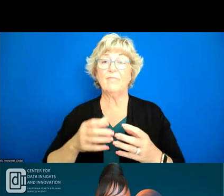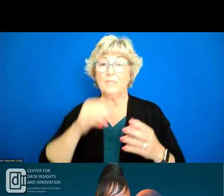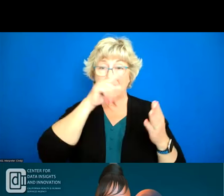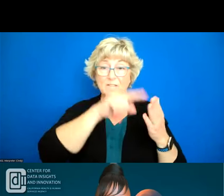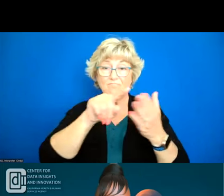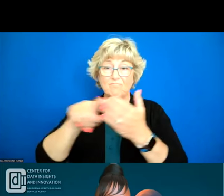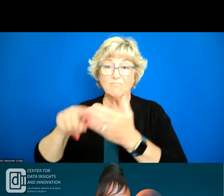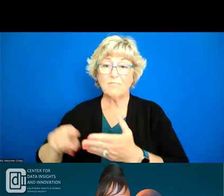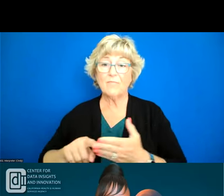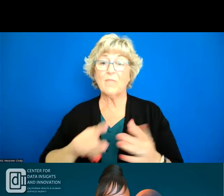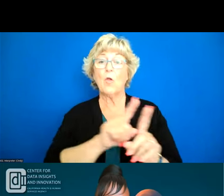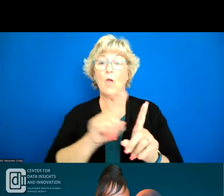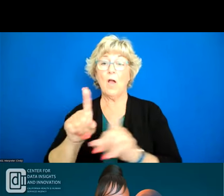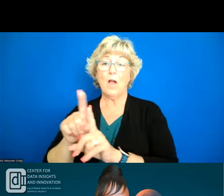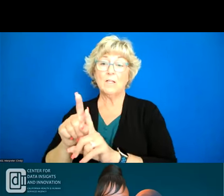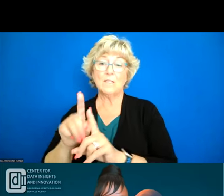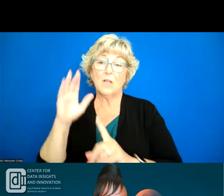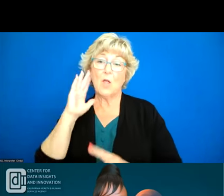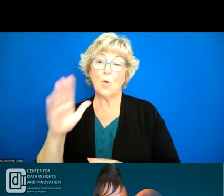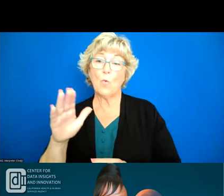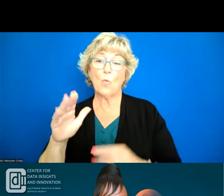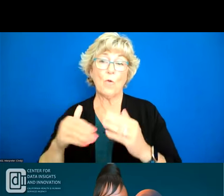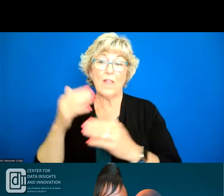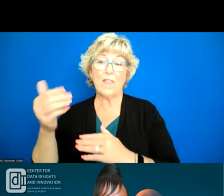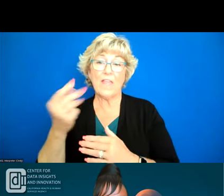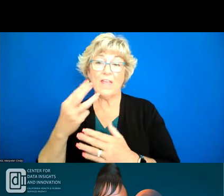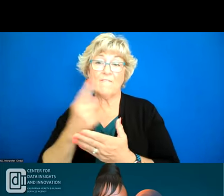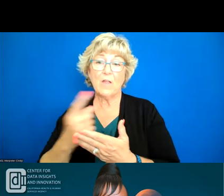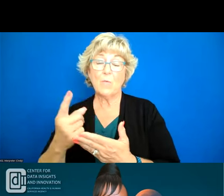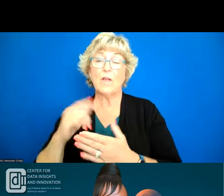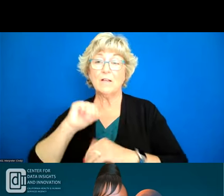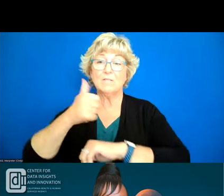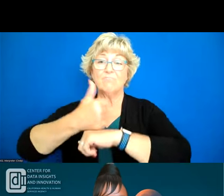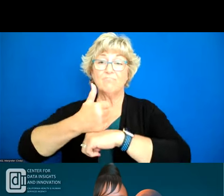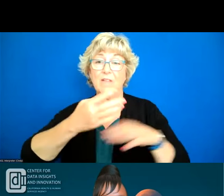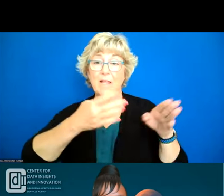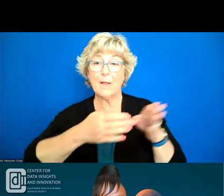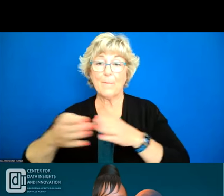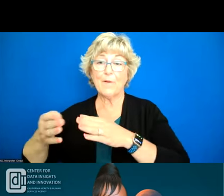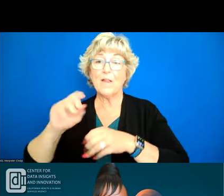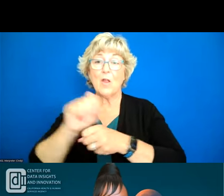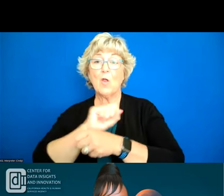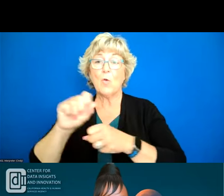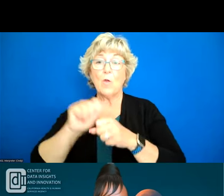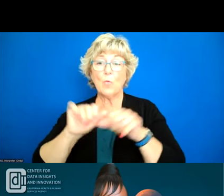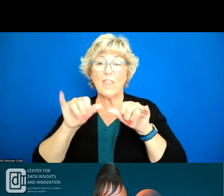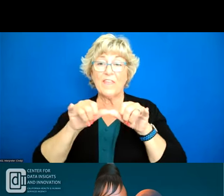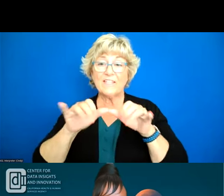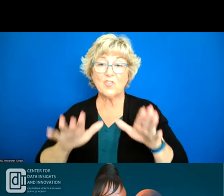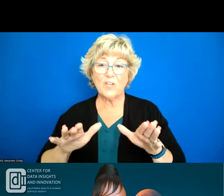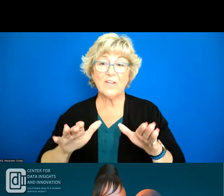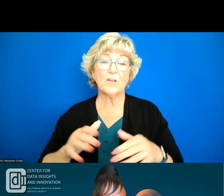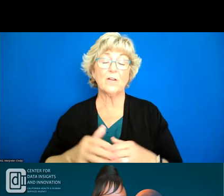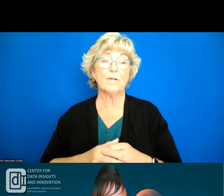we're also going to um in the next couple of weeks create an implementation plan and start working with our engineers um